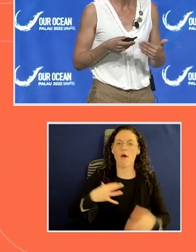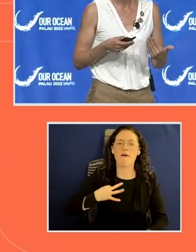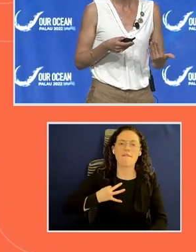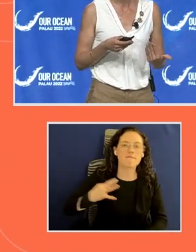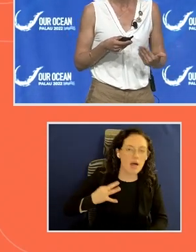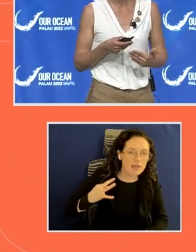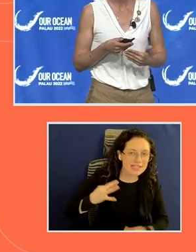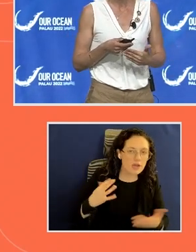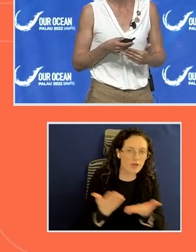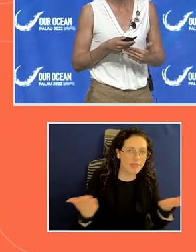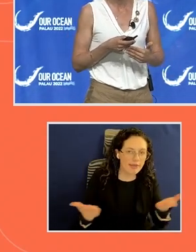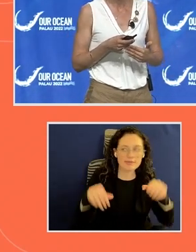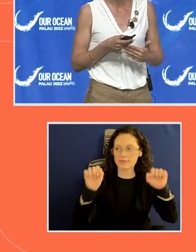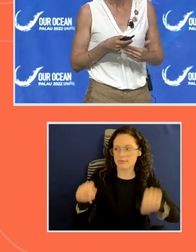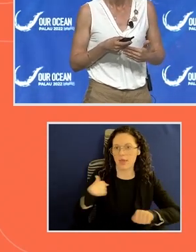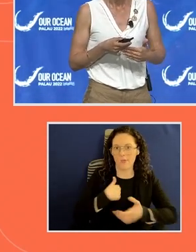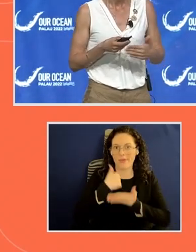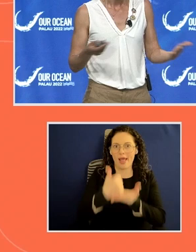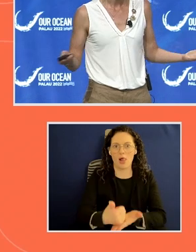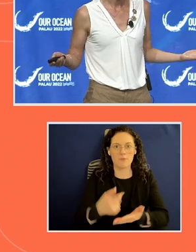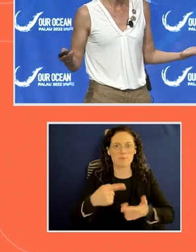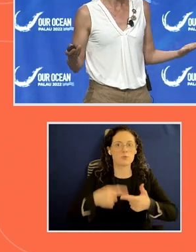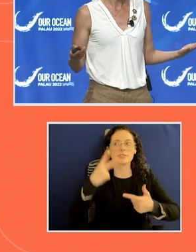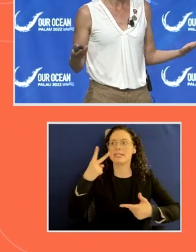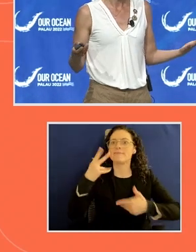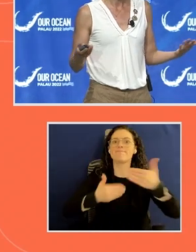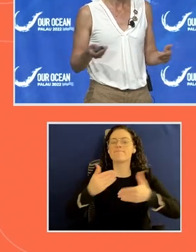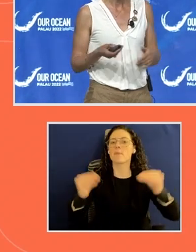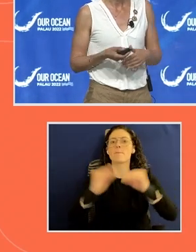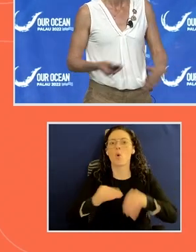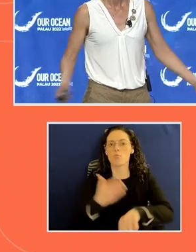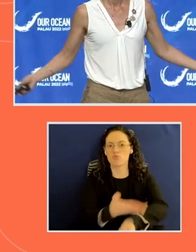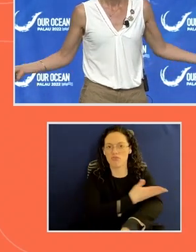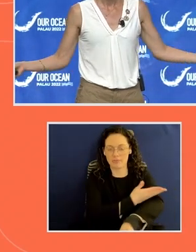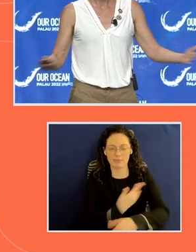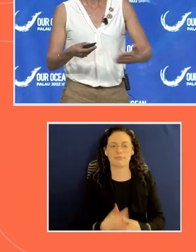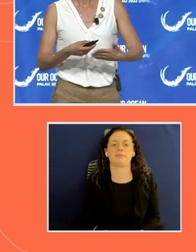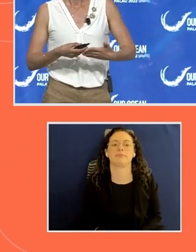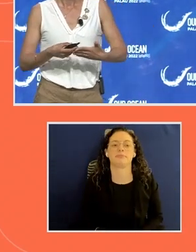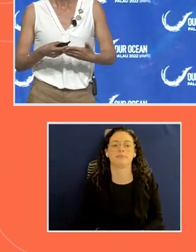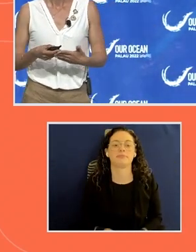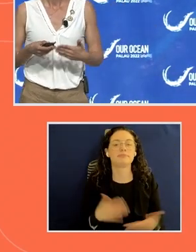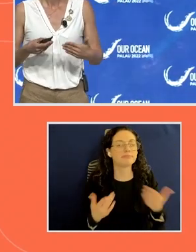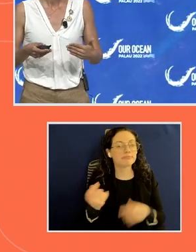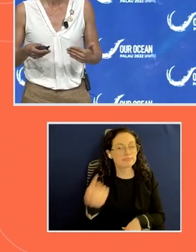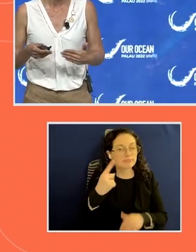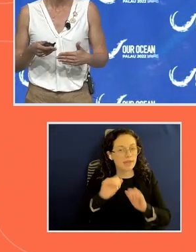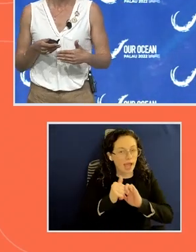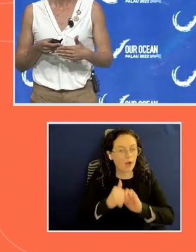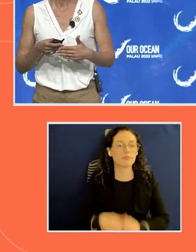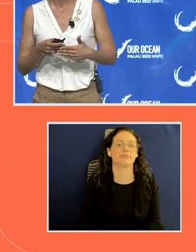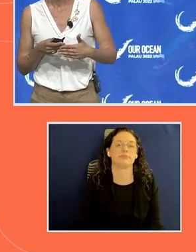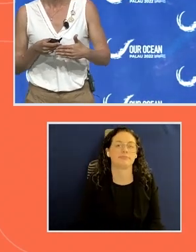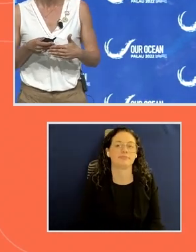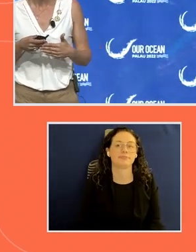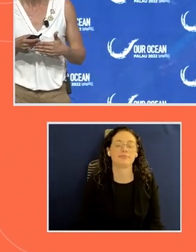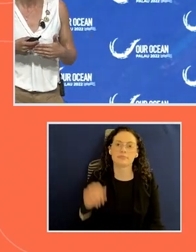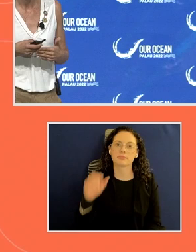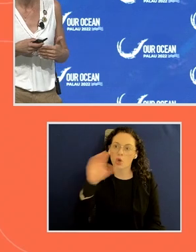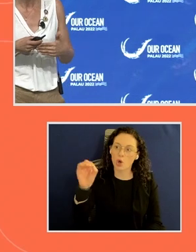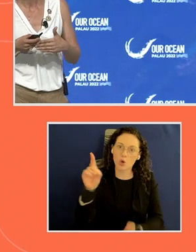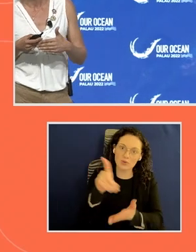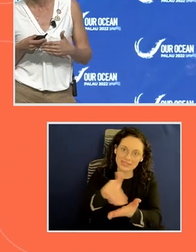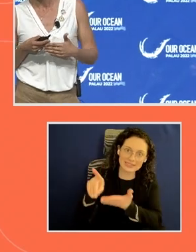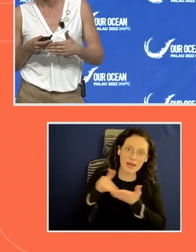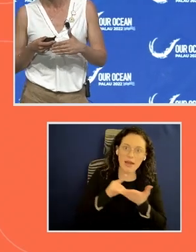to help accelerate some improvements. So how do we do this? Well, co-design. It really was getting everyone at the